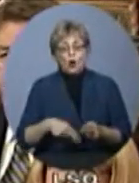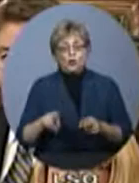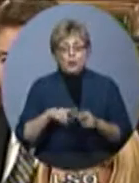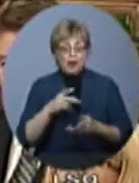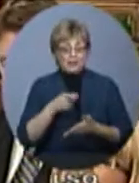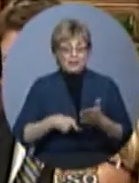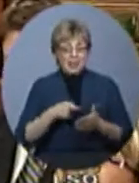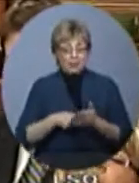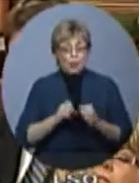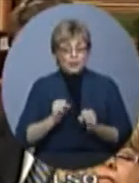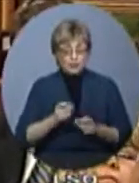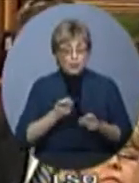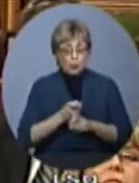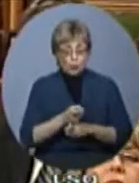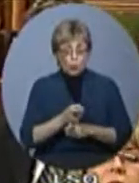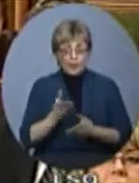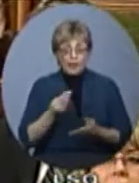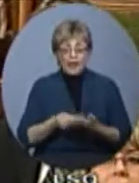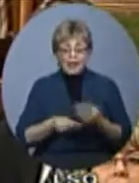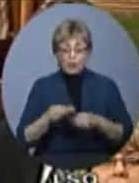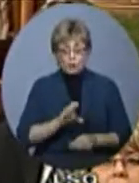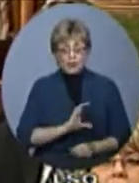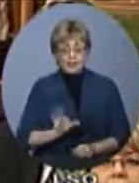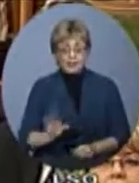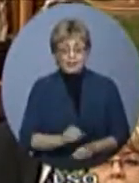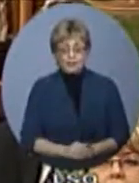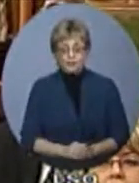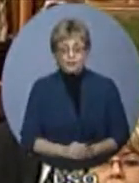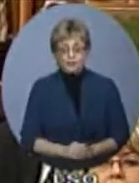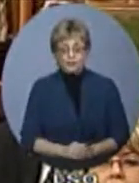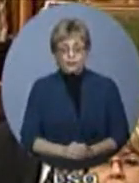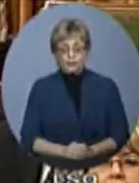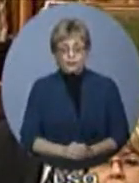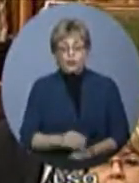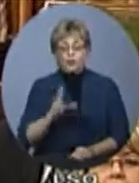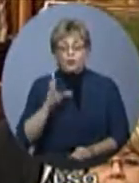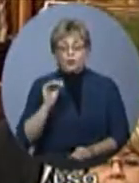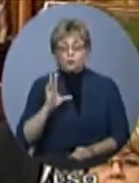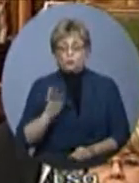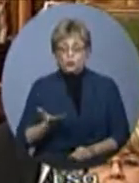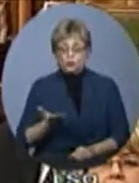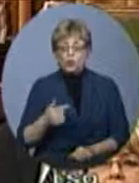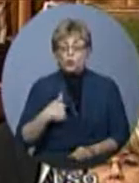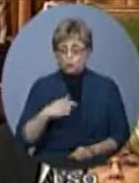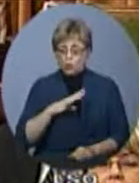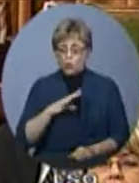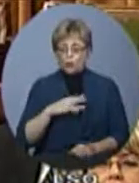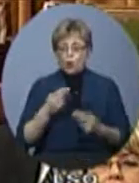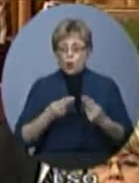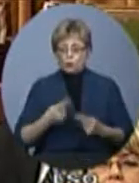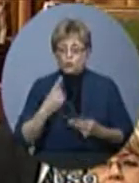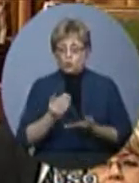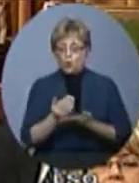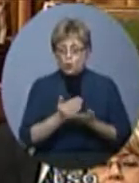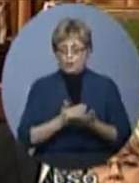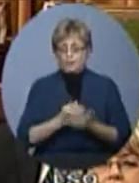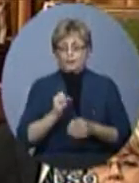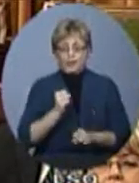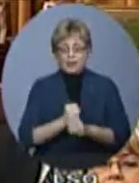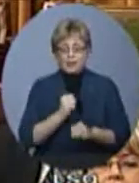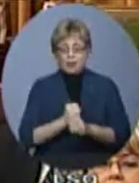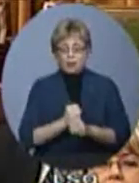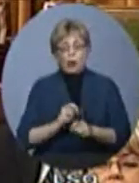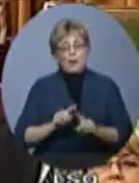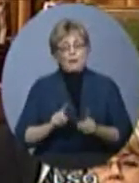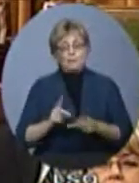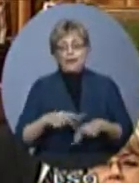House, we have a jobs and growth budget. On the other side of the House, they have job-killing tax increases that they're proposing for Canadians. I